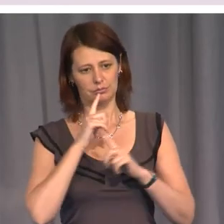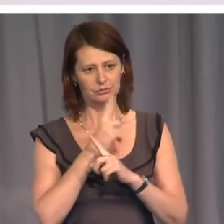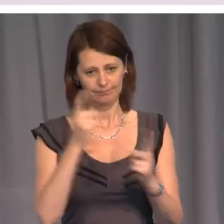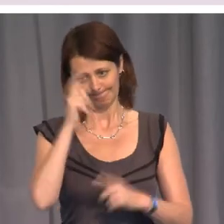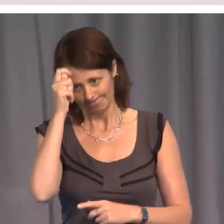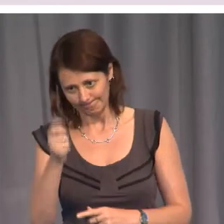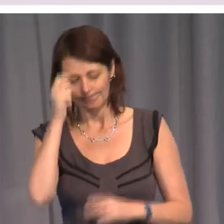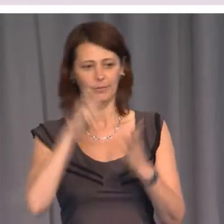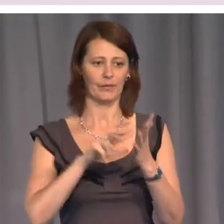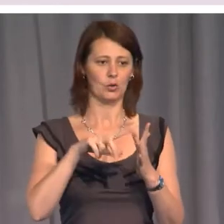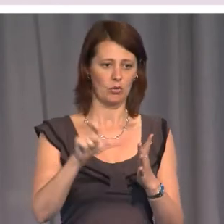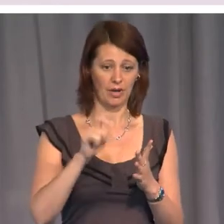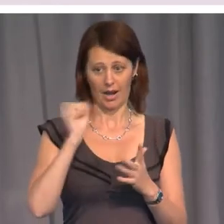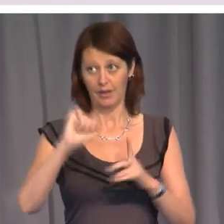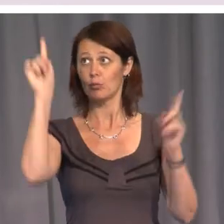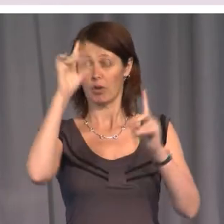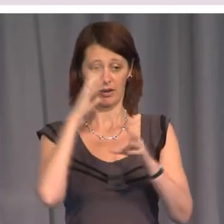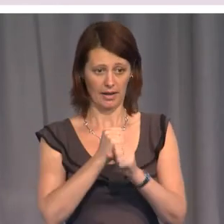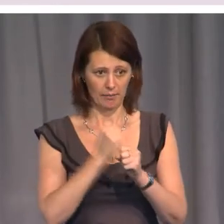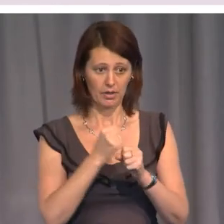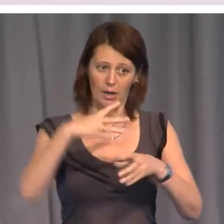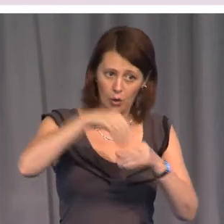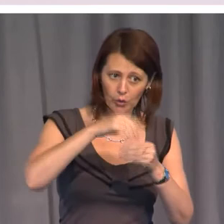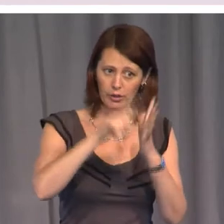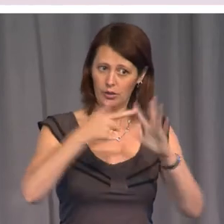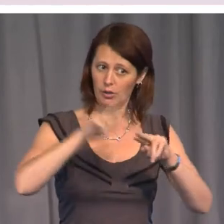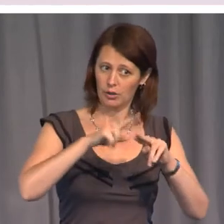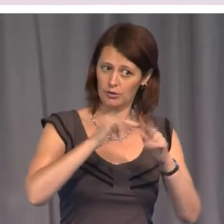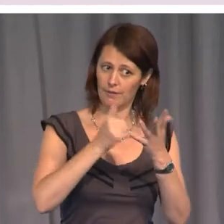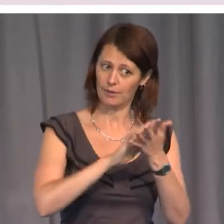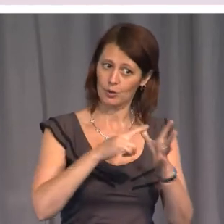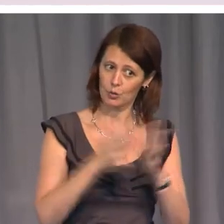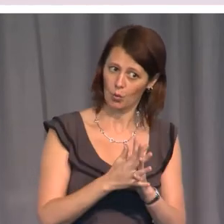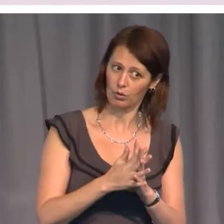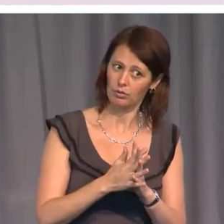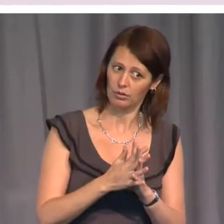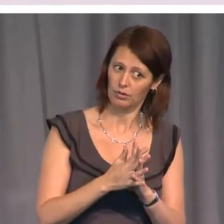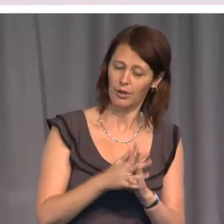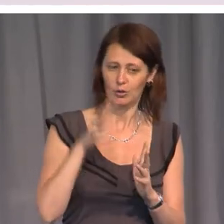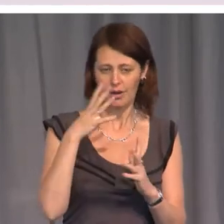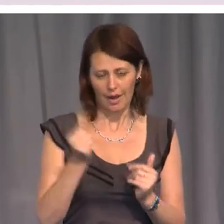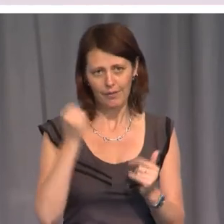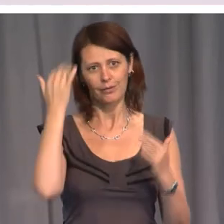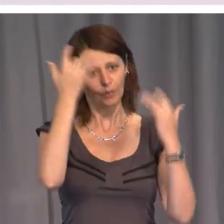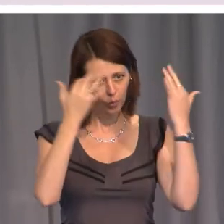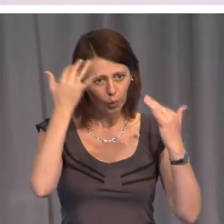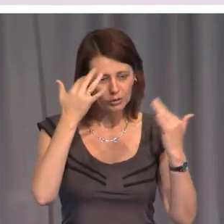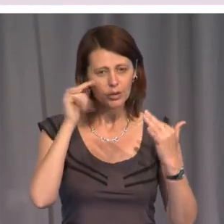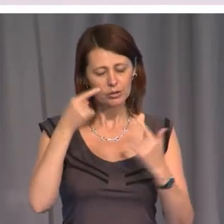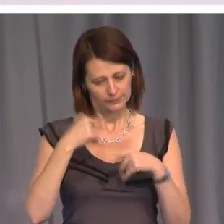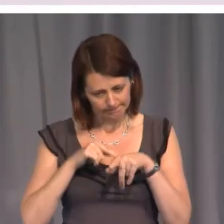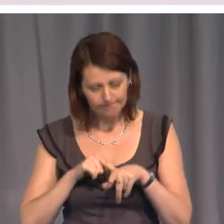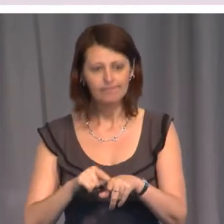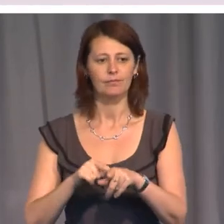and its present government, including Geoff Shaw, for having the foresight to stick